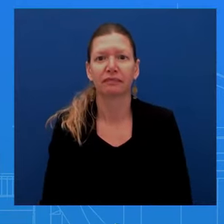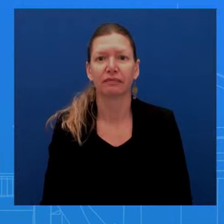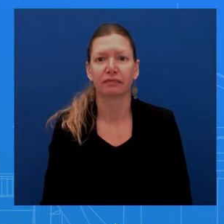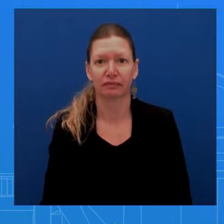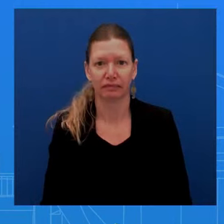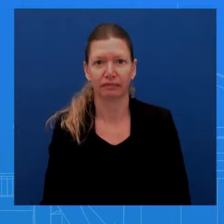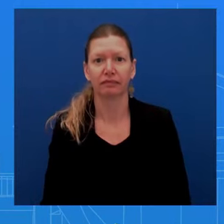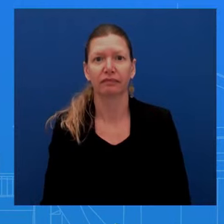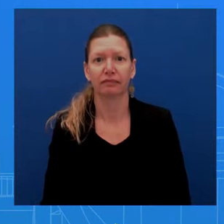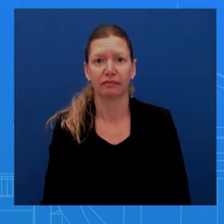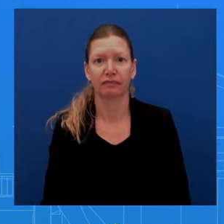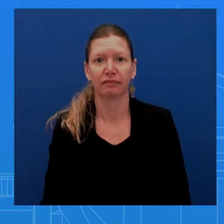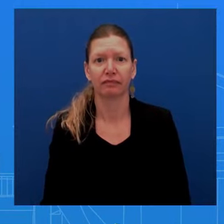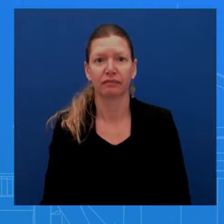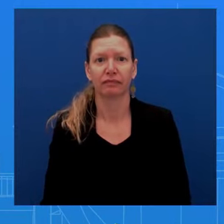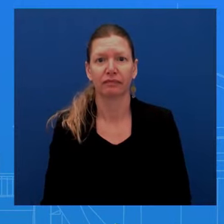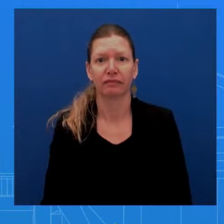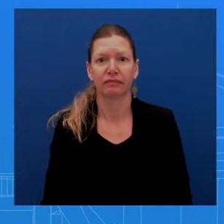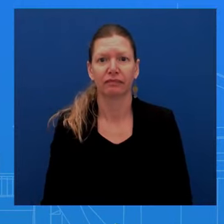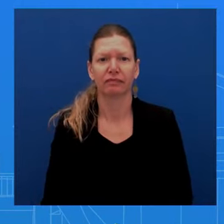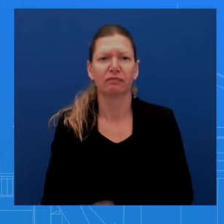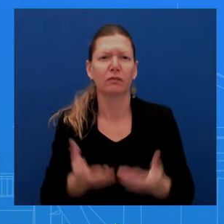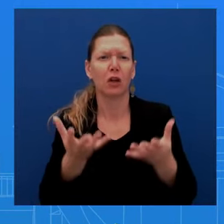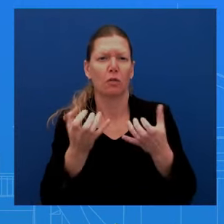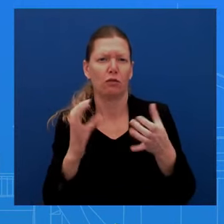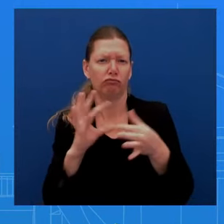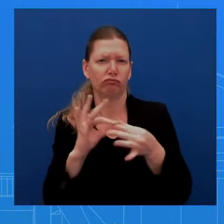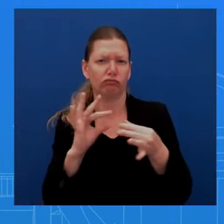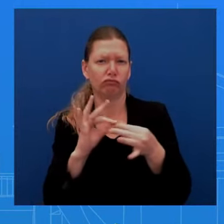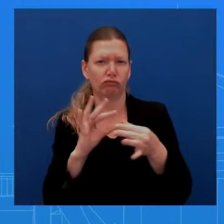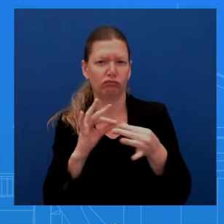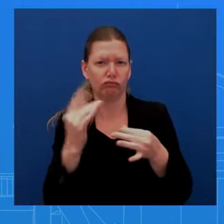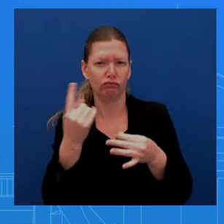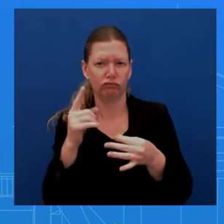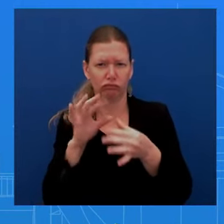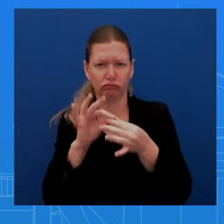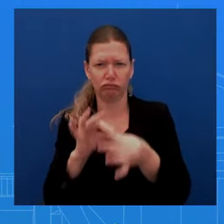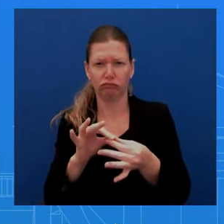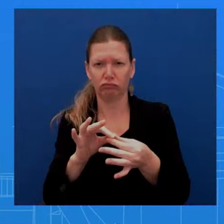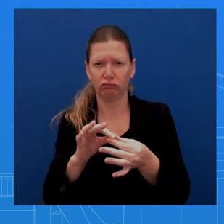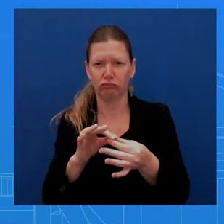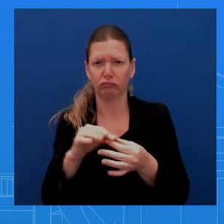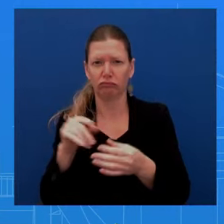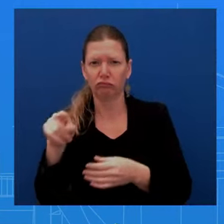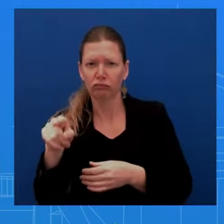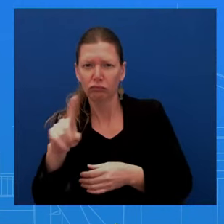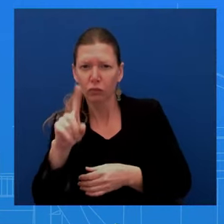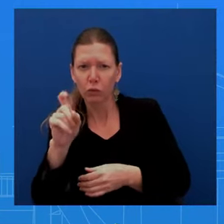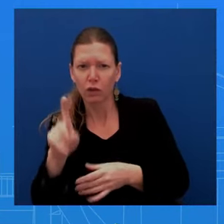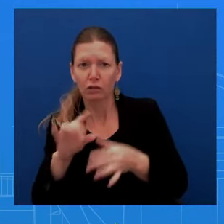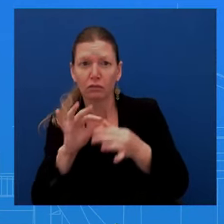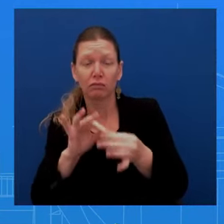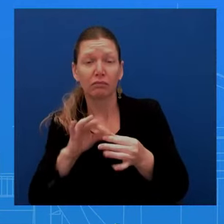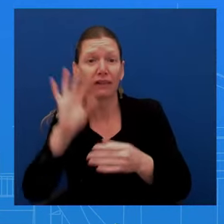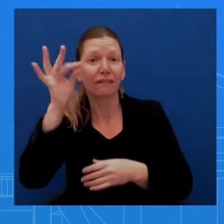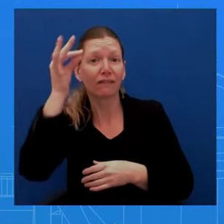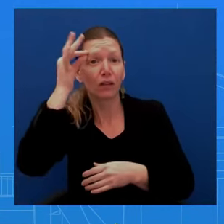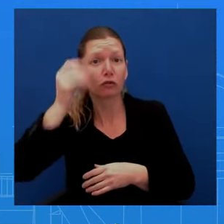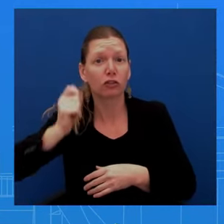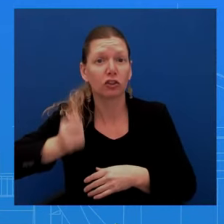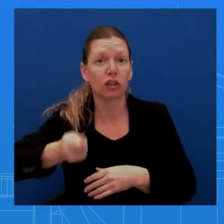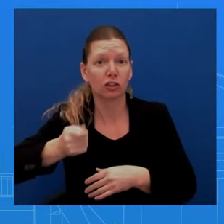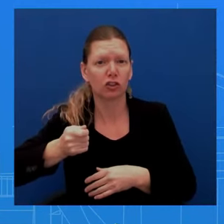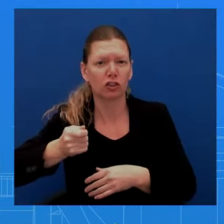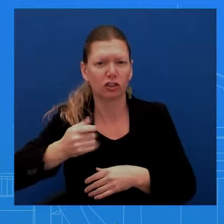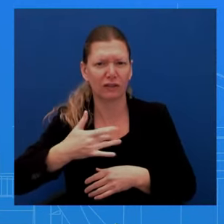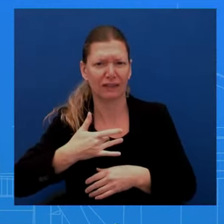one thing, uh, to Courtney's question about, uh, federal judges under threat and, uh, any violence. Look, this is a president that's been very clear. This